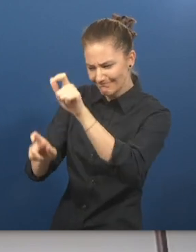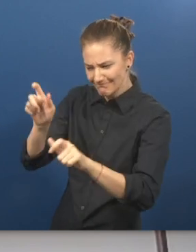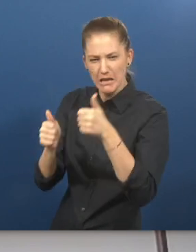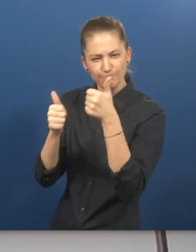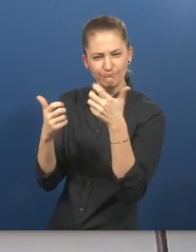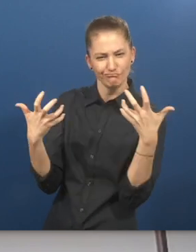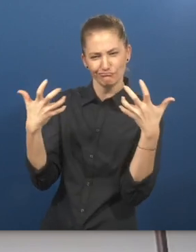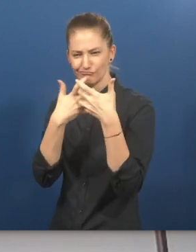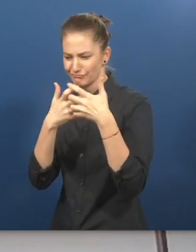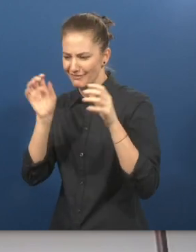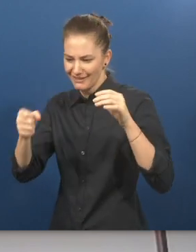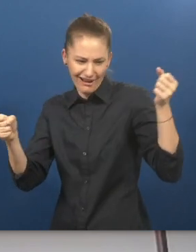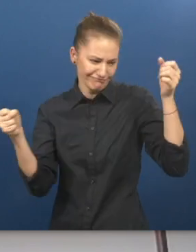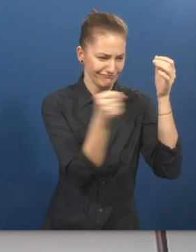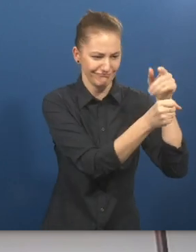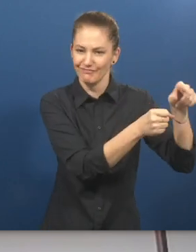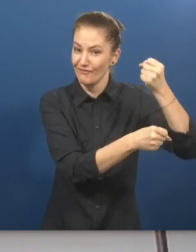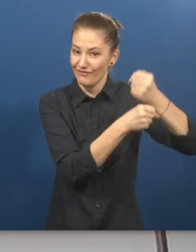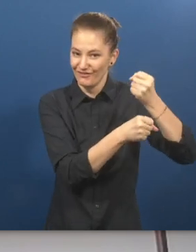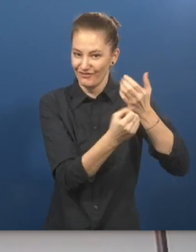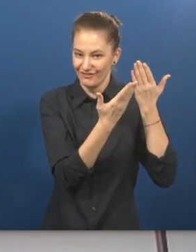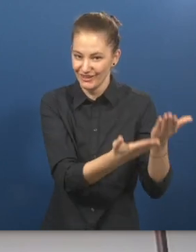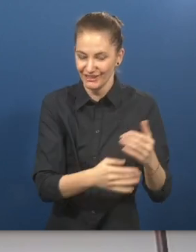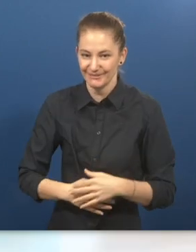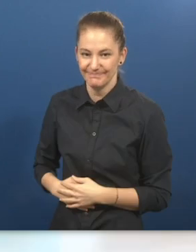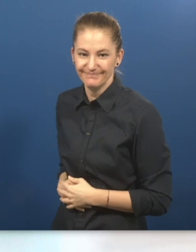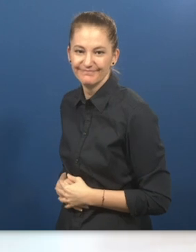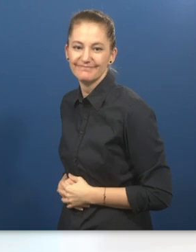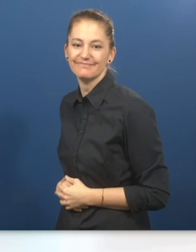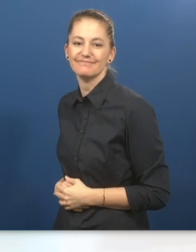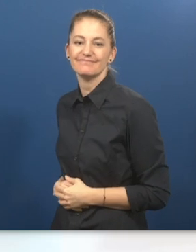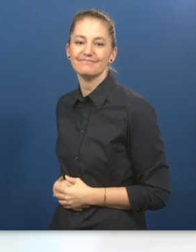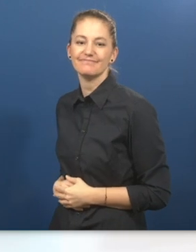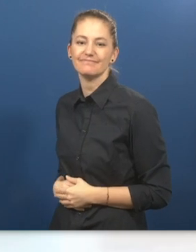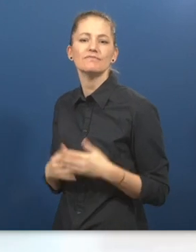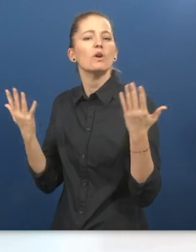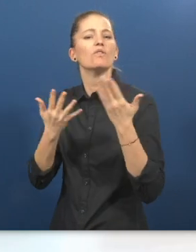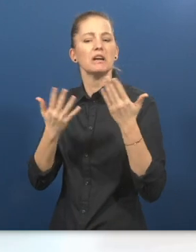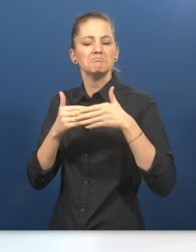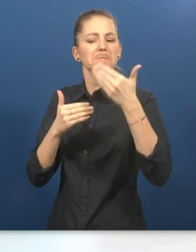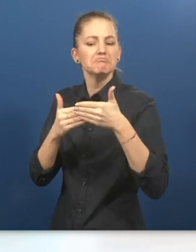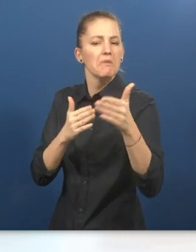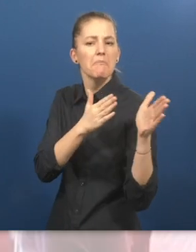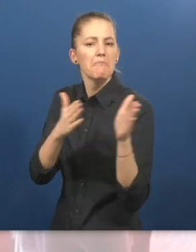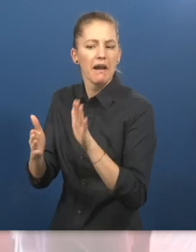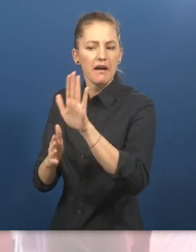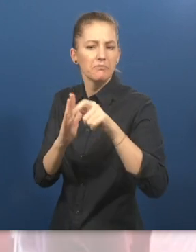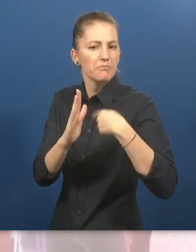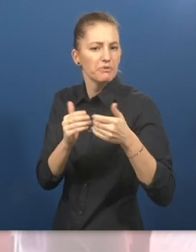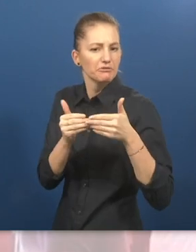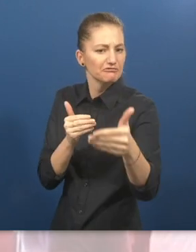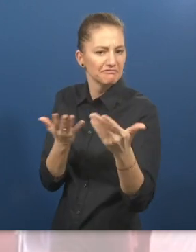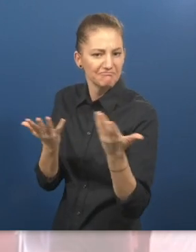right candidates for our employers who participate. What is next for Stepping into Internship Program?